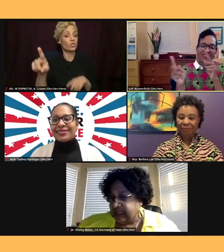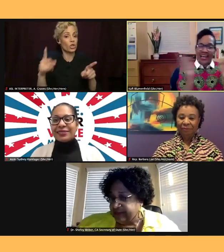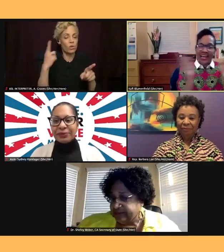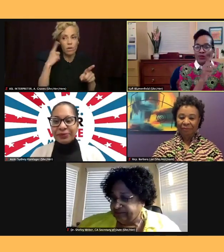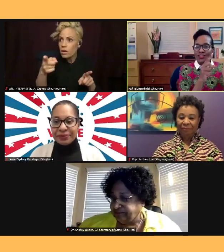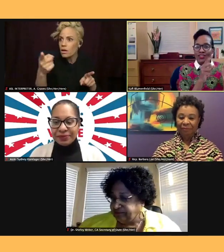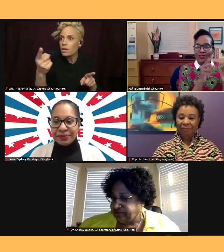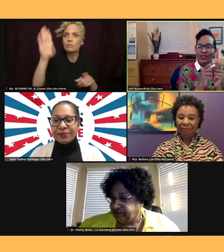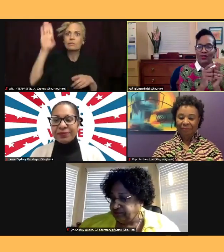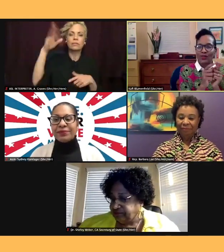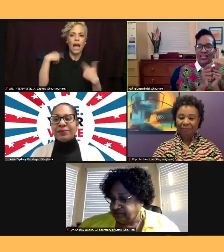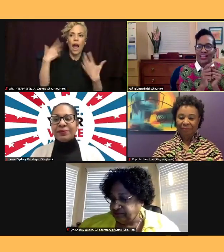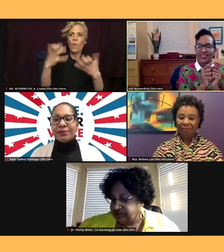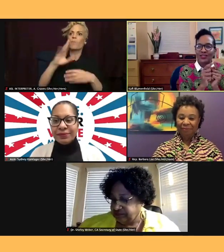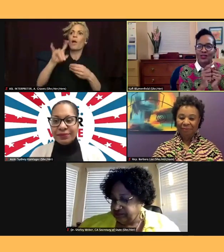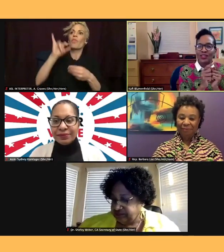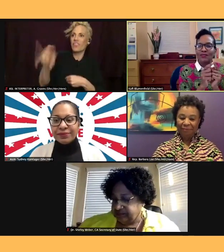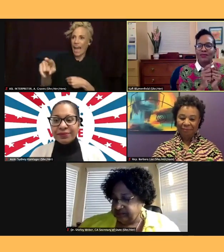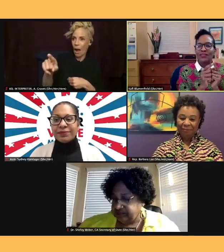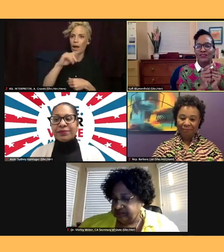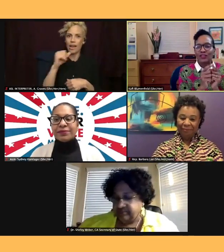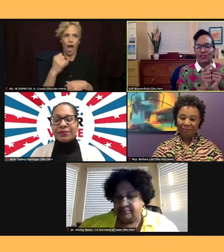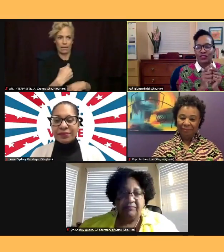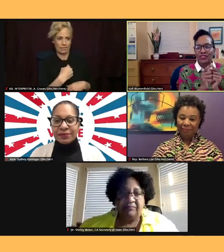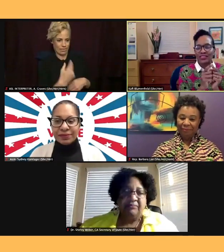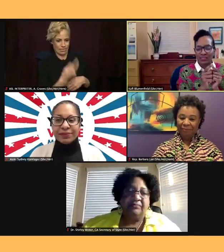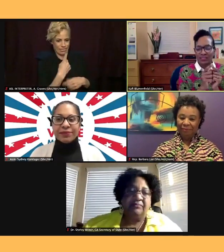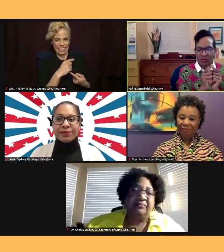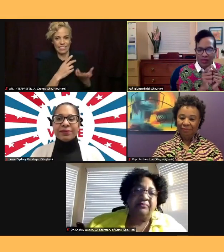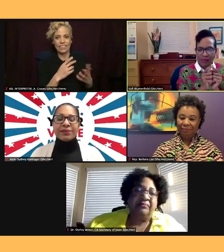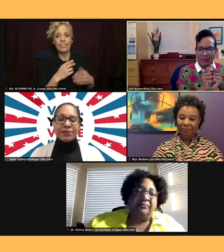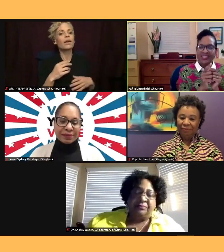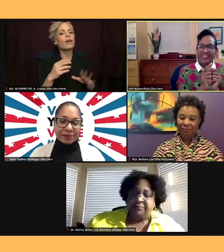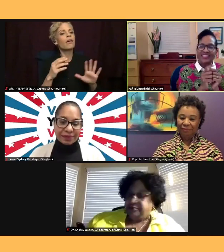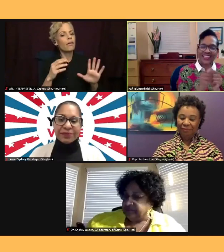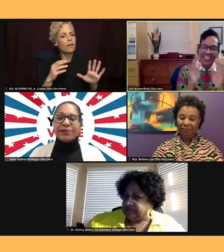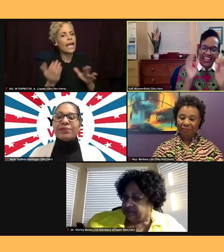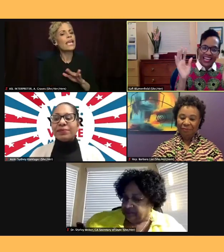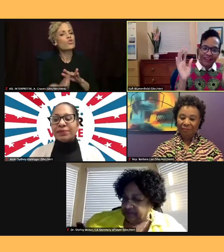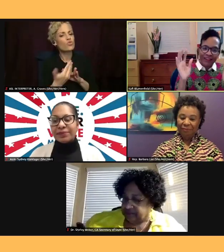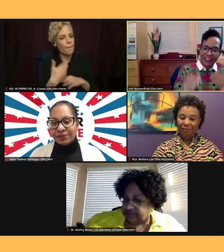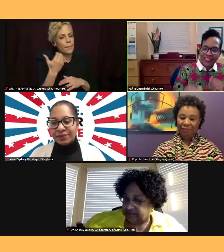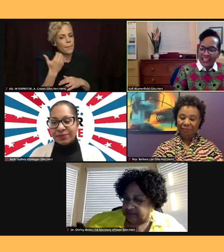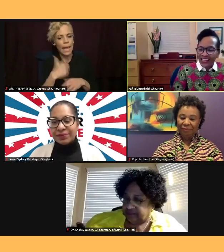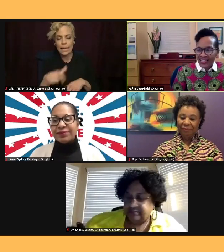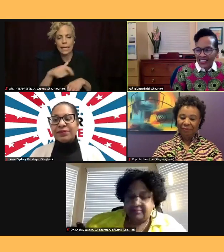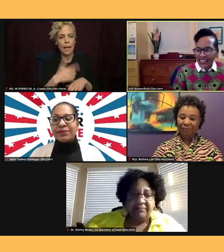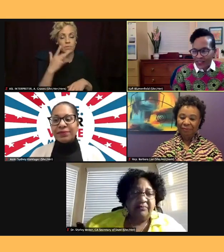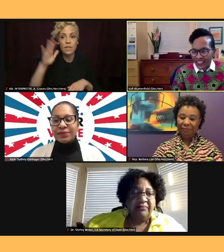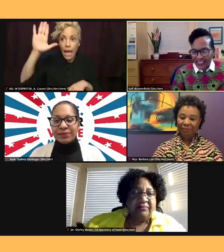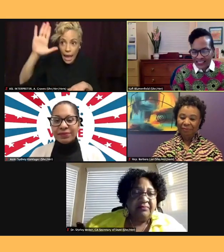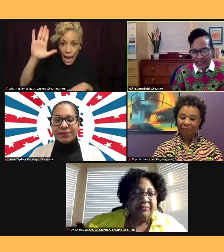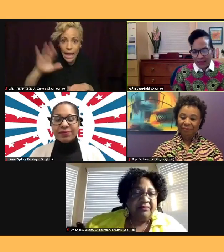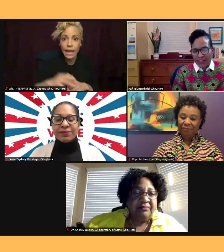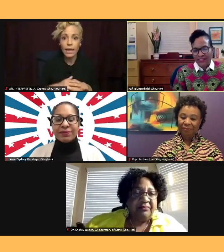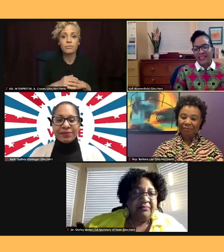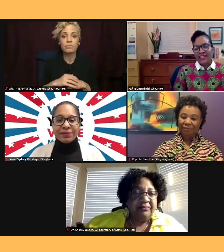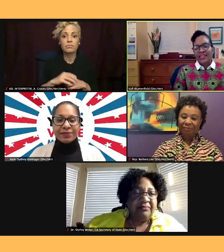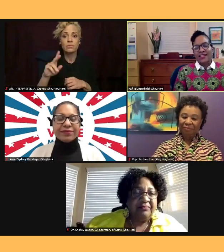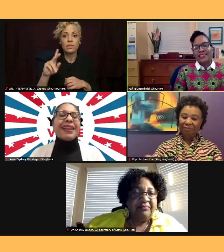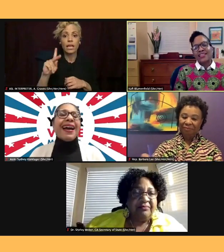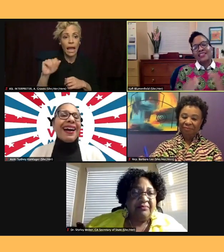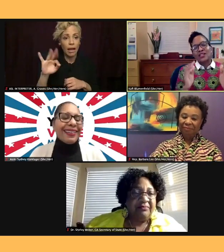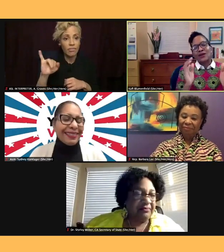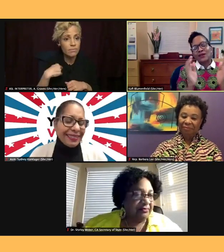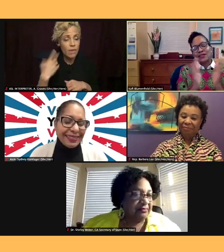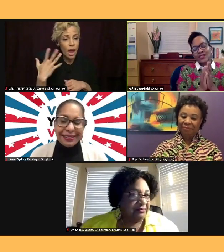rather than the one I asked you, please feel free to interrupt and say, hey, Kathy, I want to get to something else. You know, I'm going to